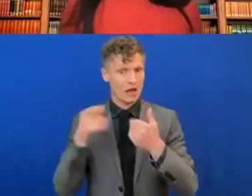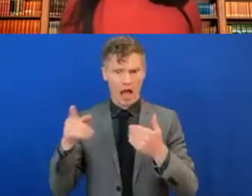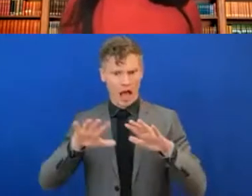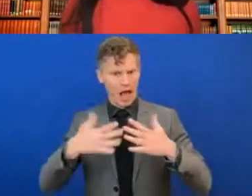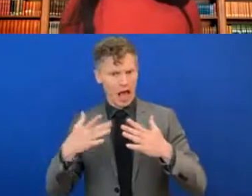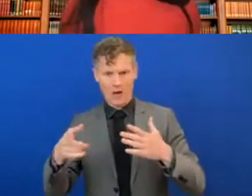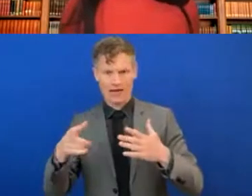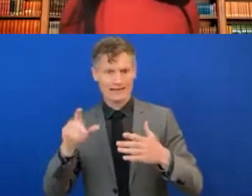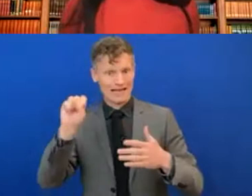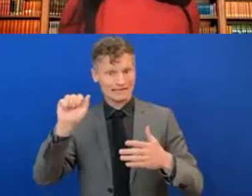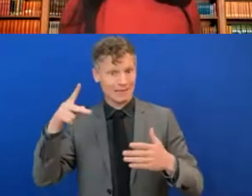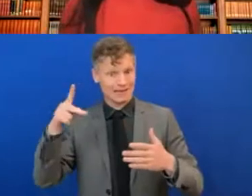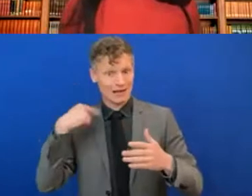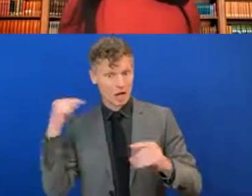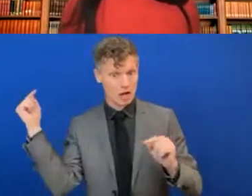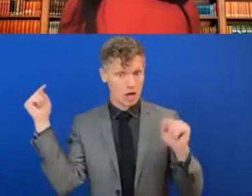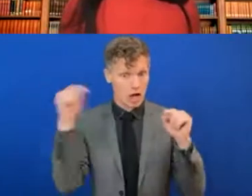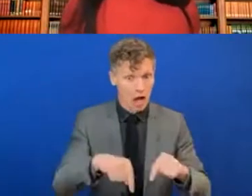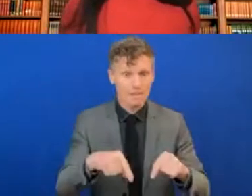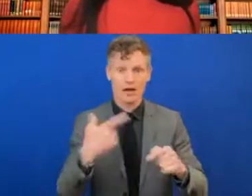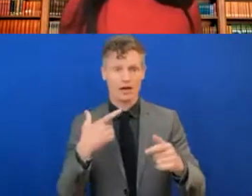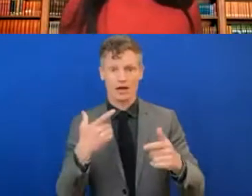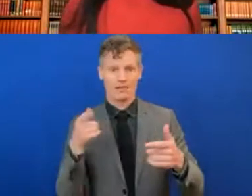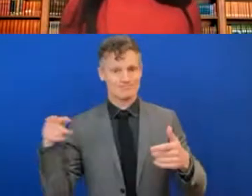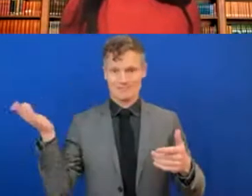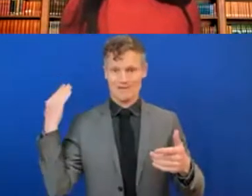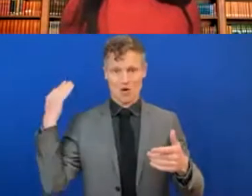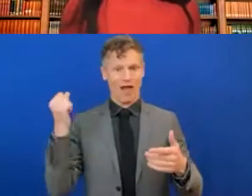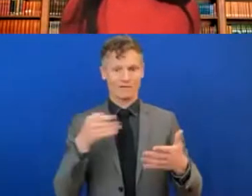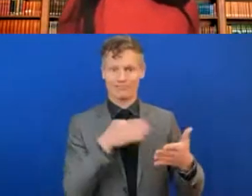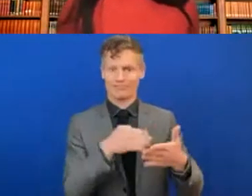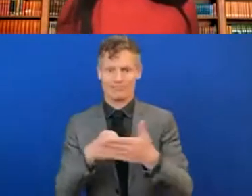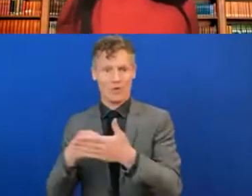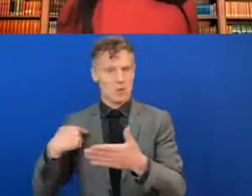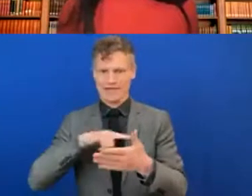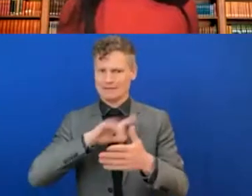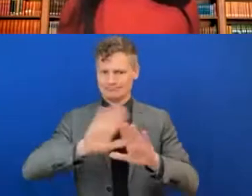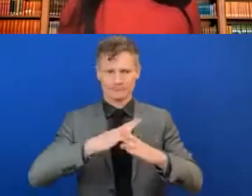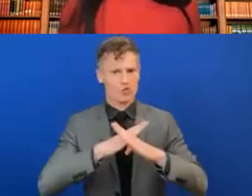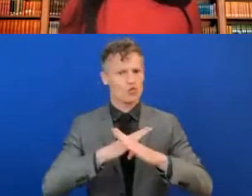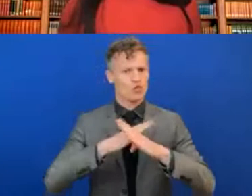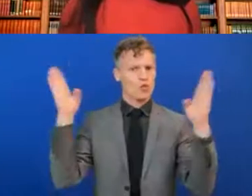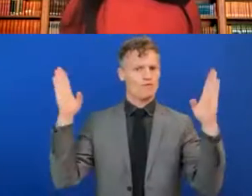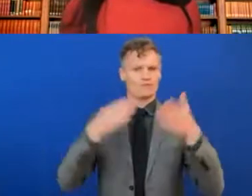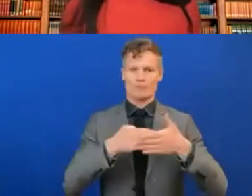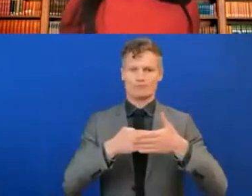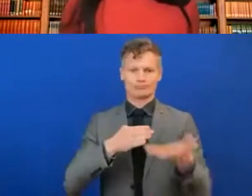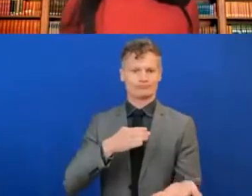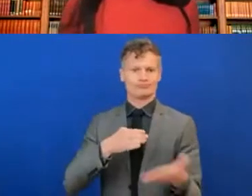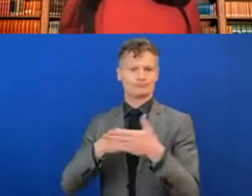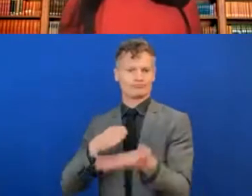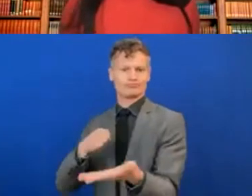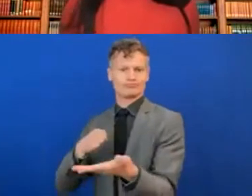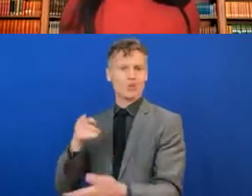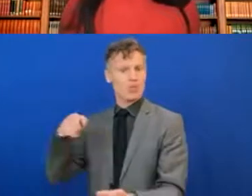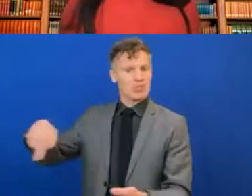at SAP. So, we've thought about our hiring process, we've thought about our onboarding process, and also how we support our employees with autism so that